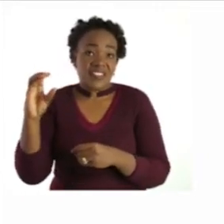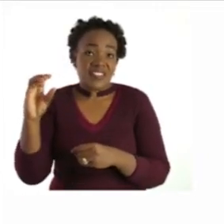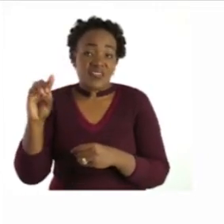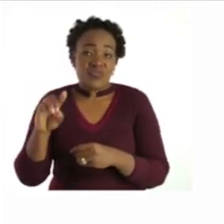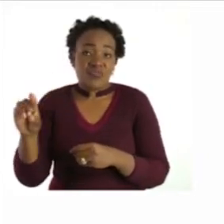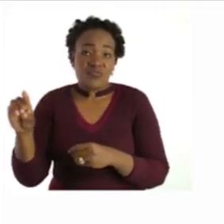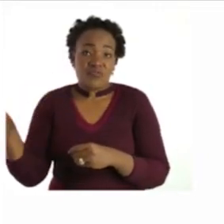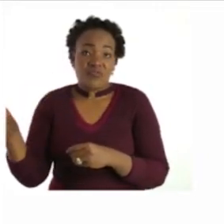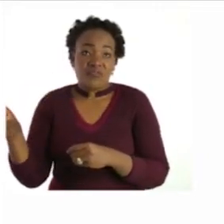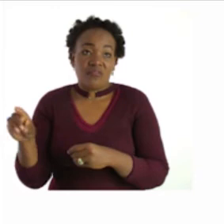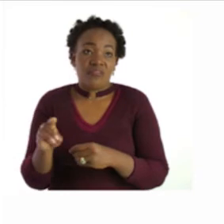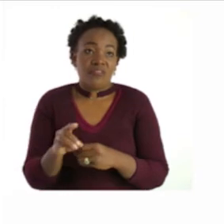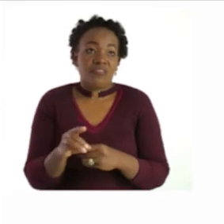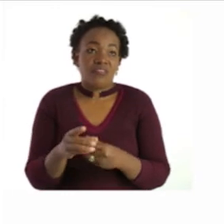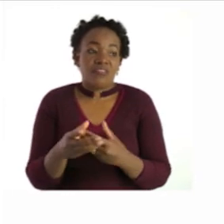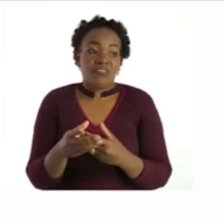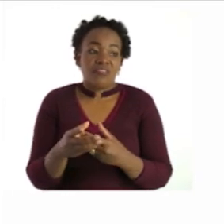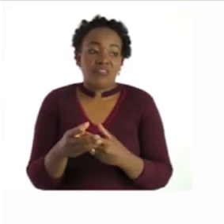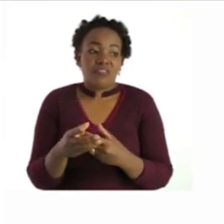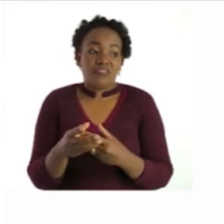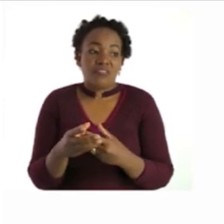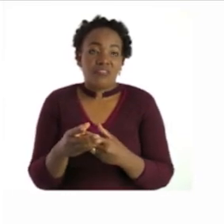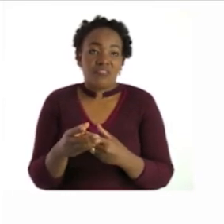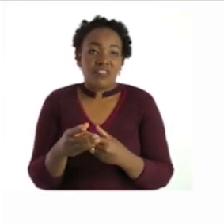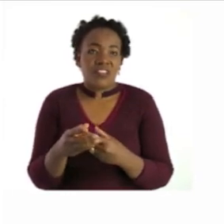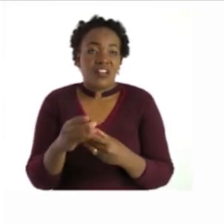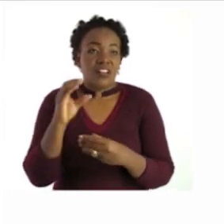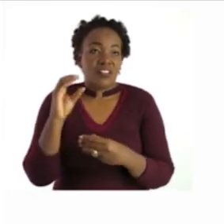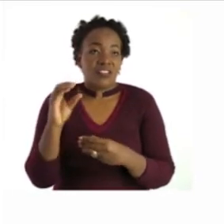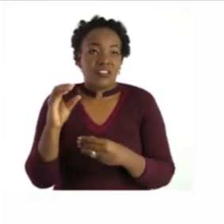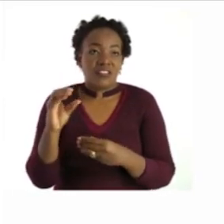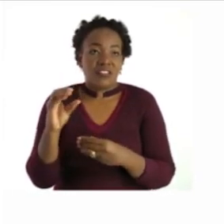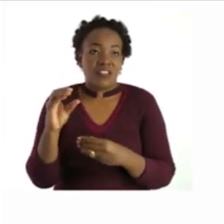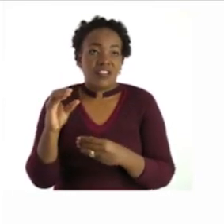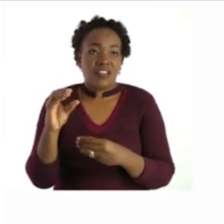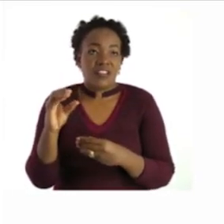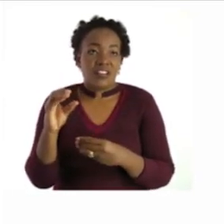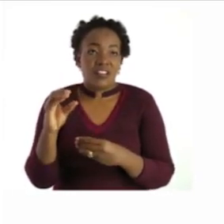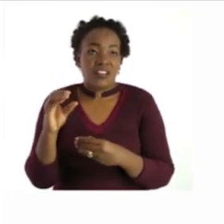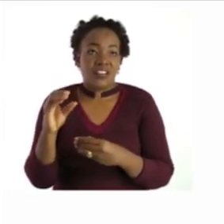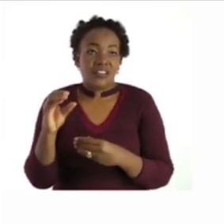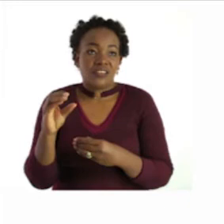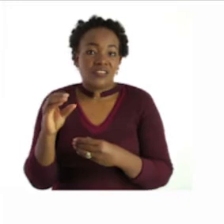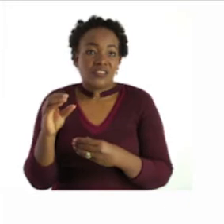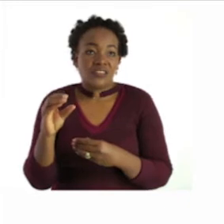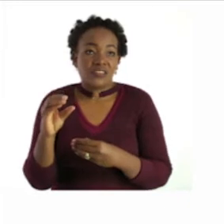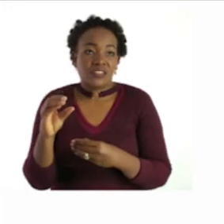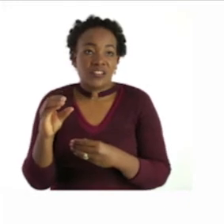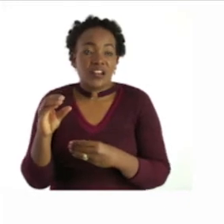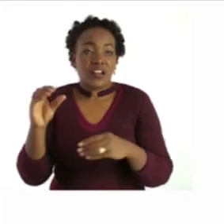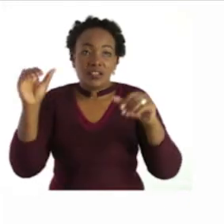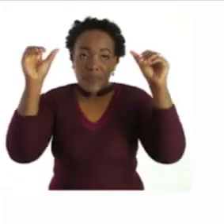where the sound o was added to make the word cow now